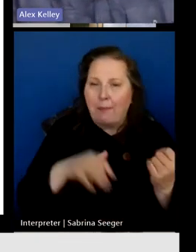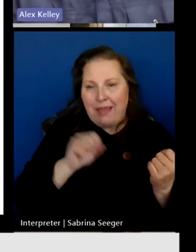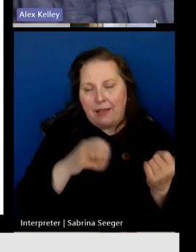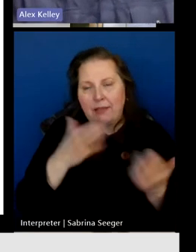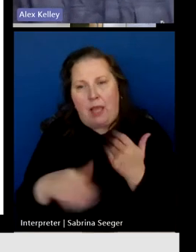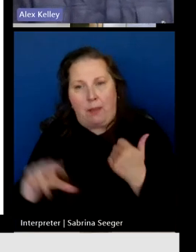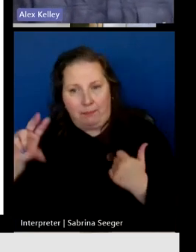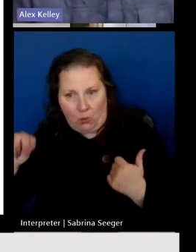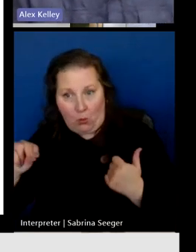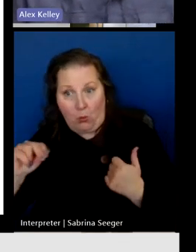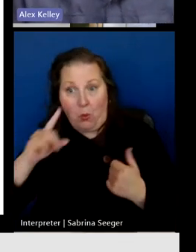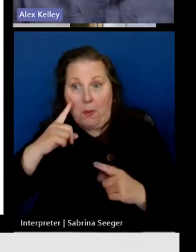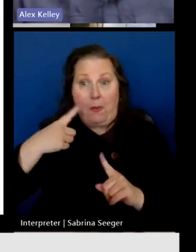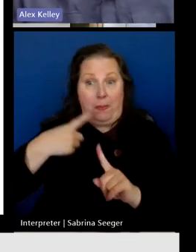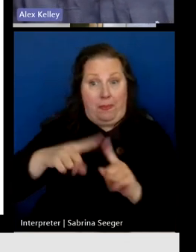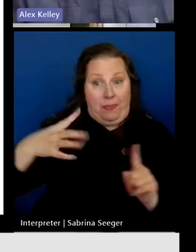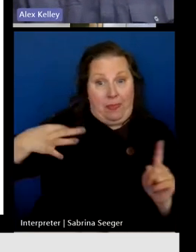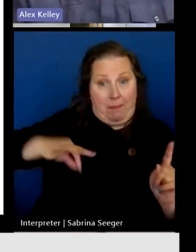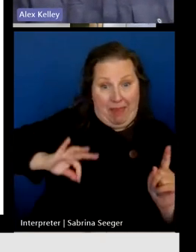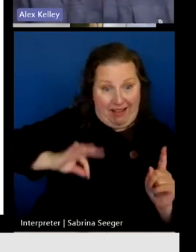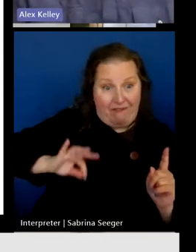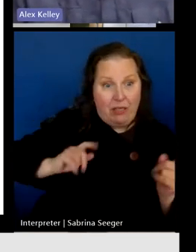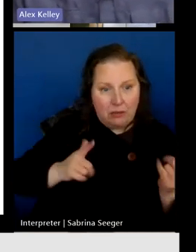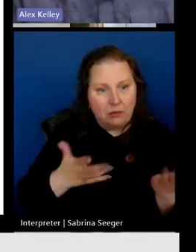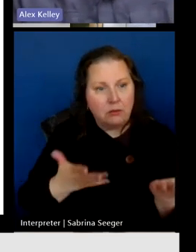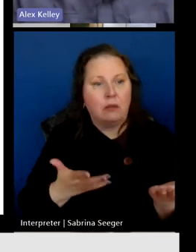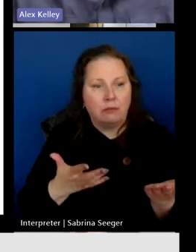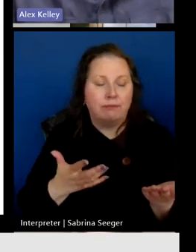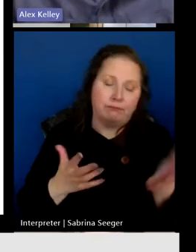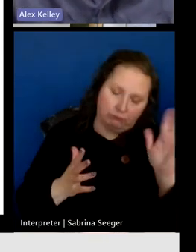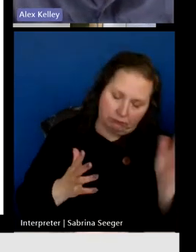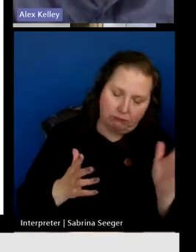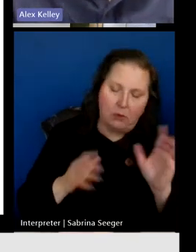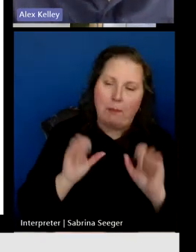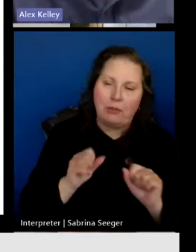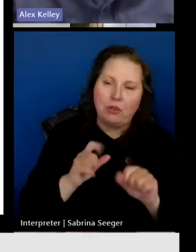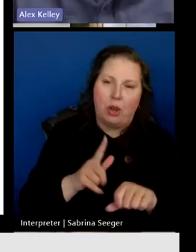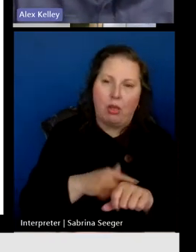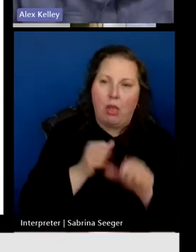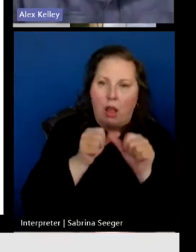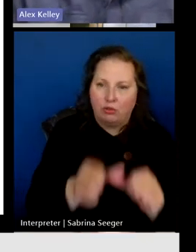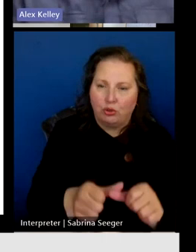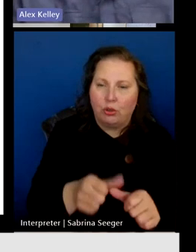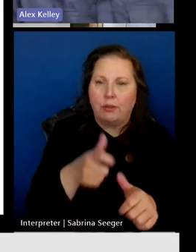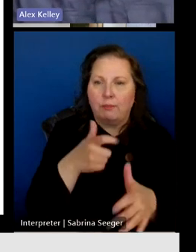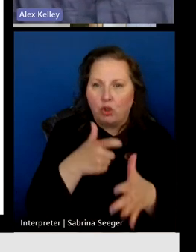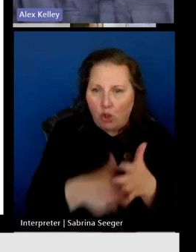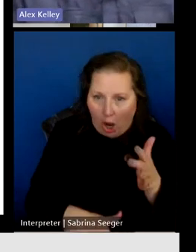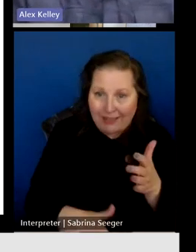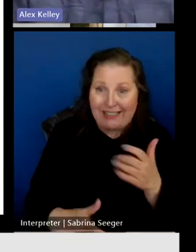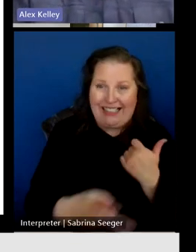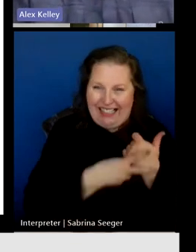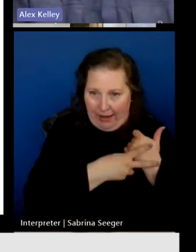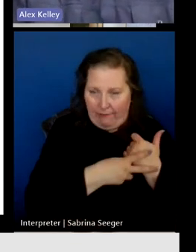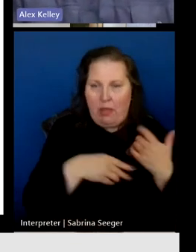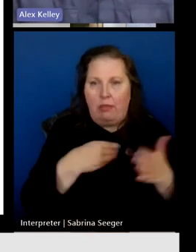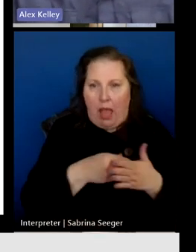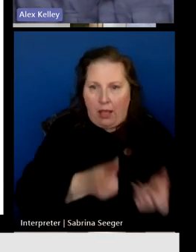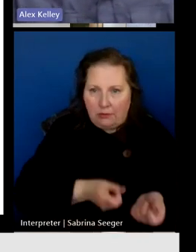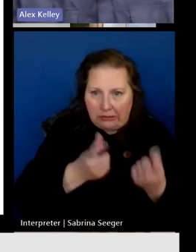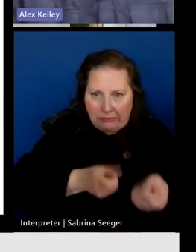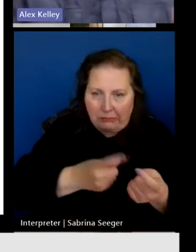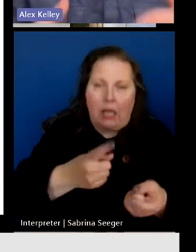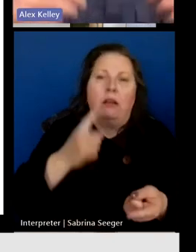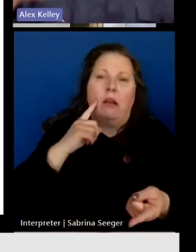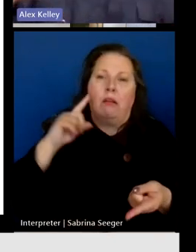include, you know, well, first of all, potential long-term cost savings, which is one of the, I think, the primary drivers of wanting to